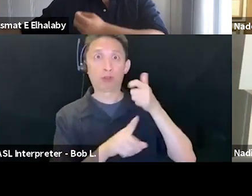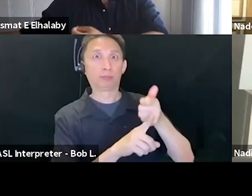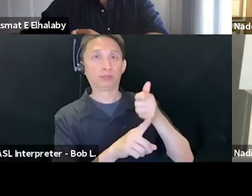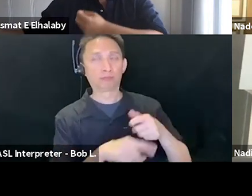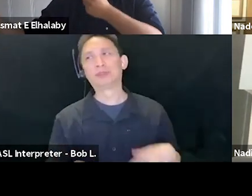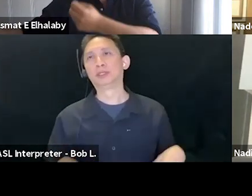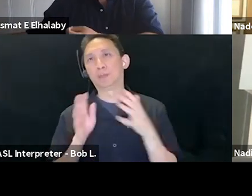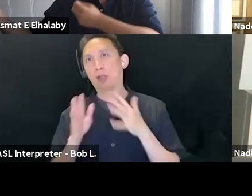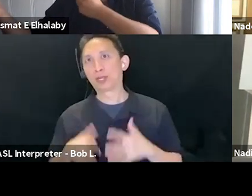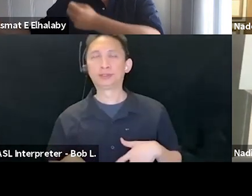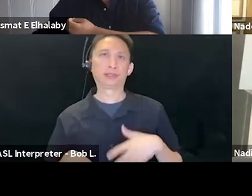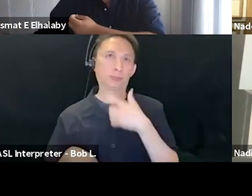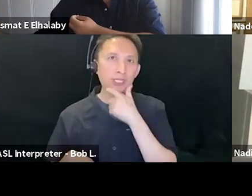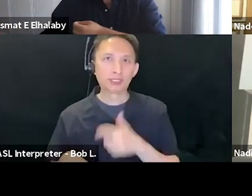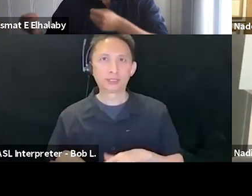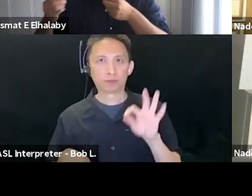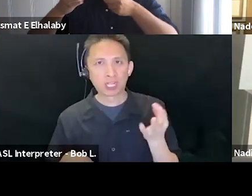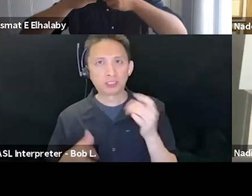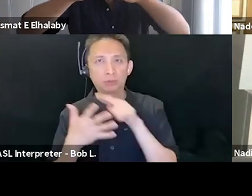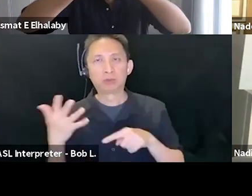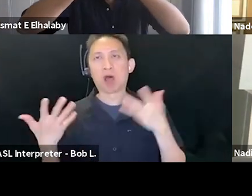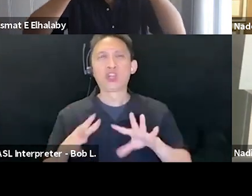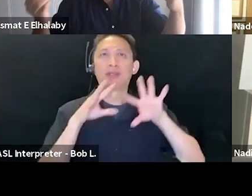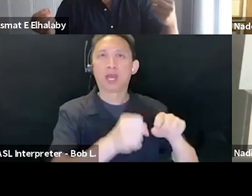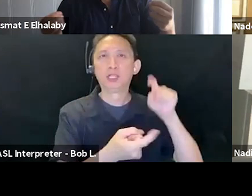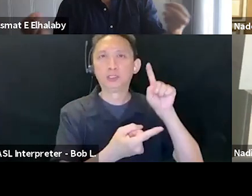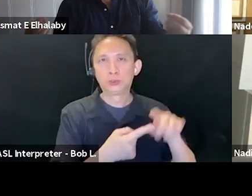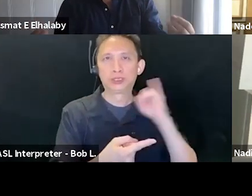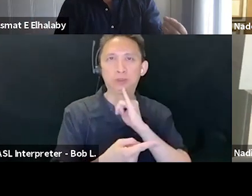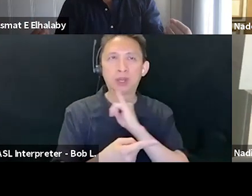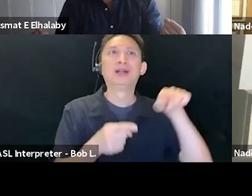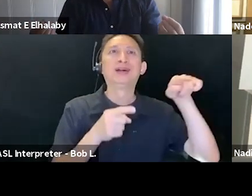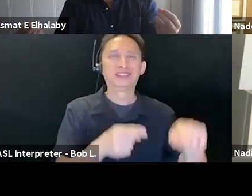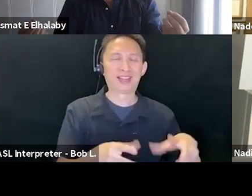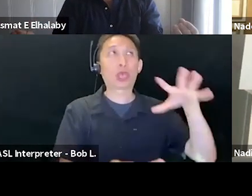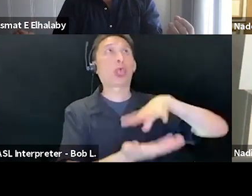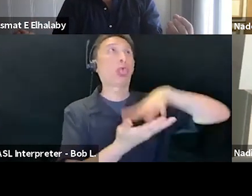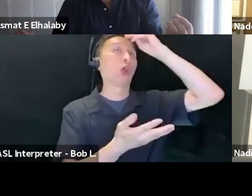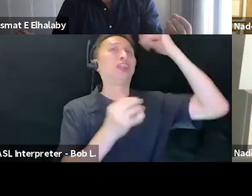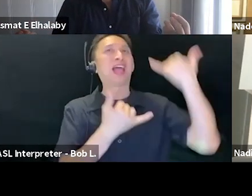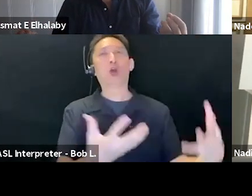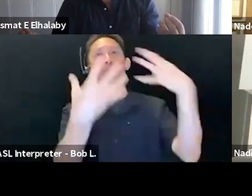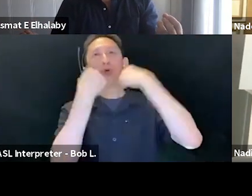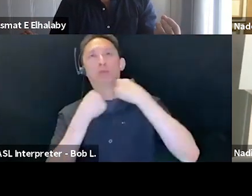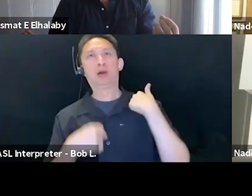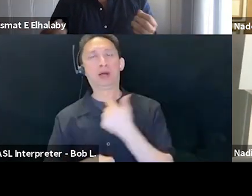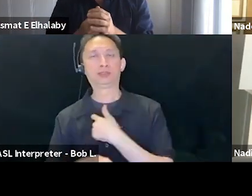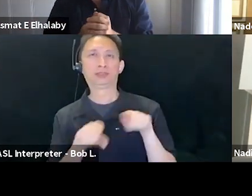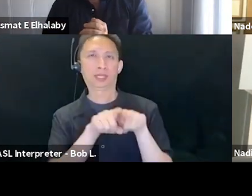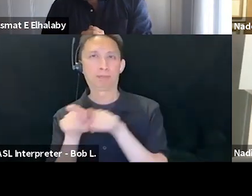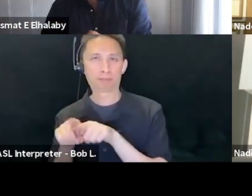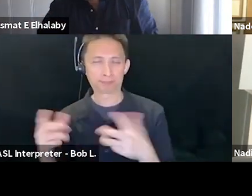Americans, by the British, by the French, and so on, right? So you have to understand this as linked to an imperial